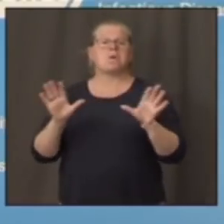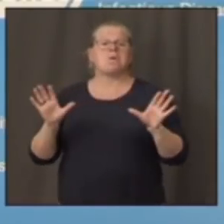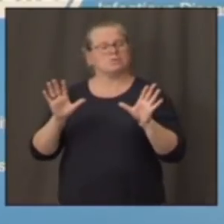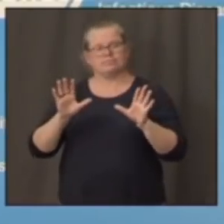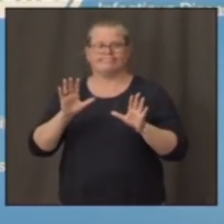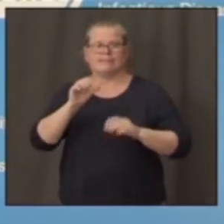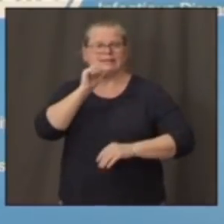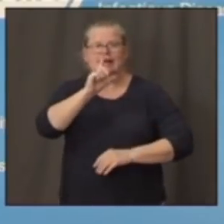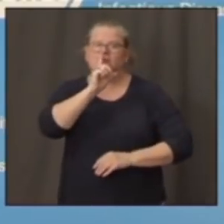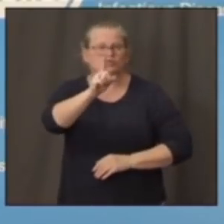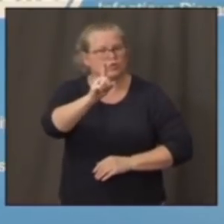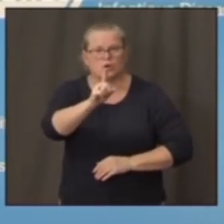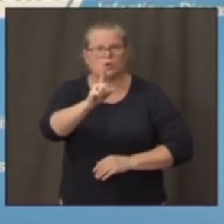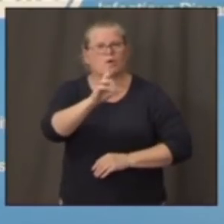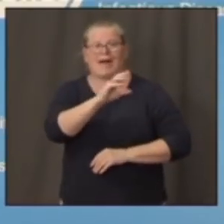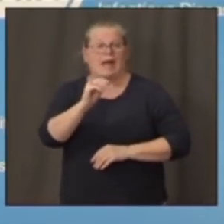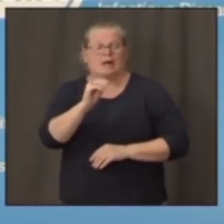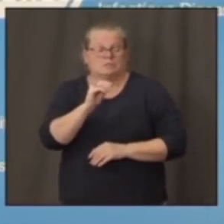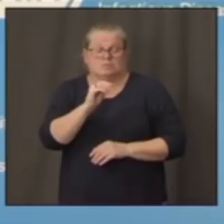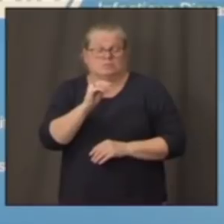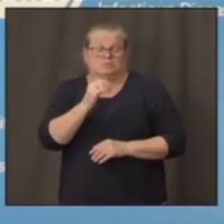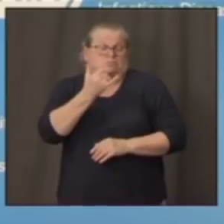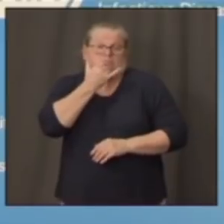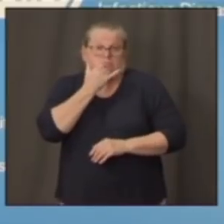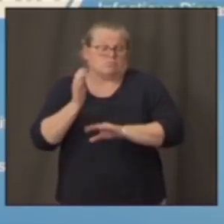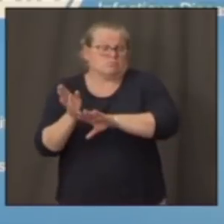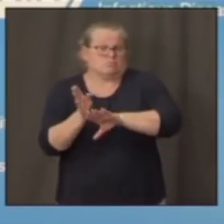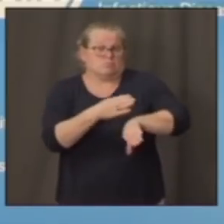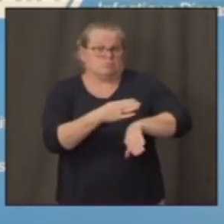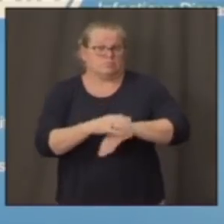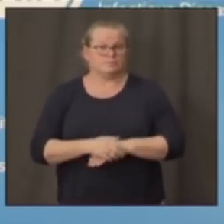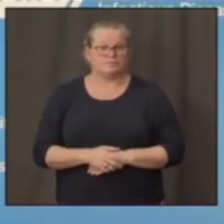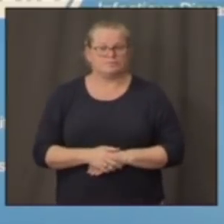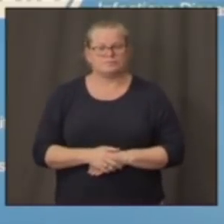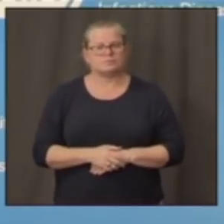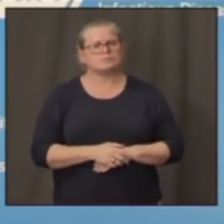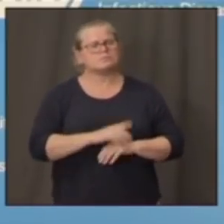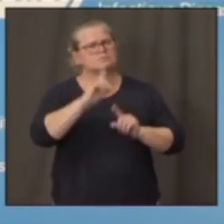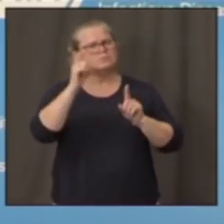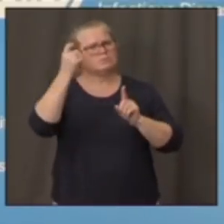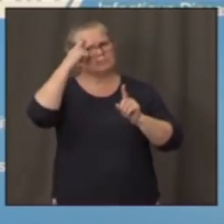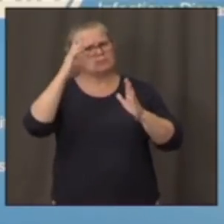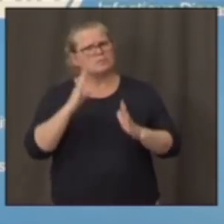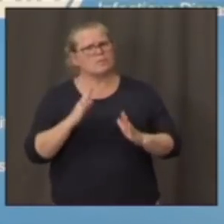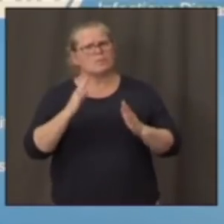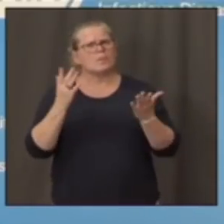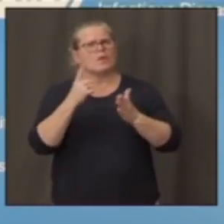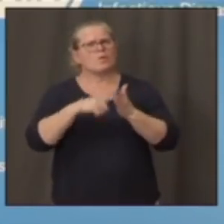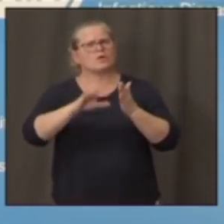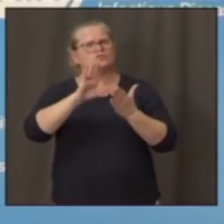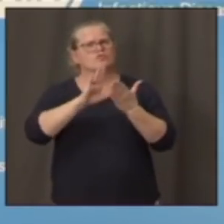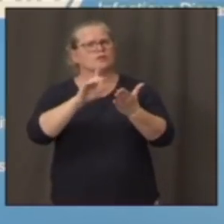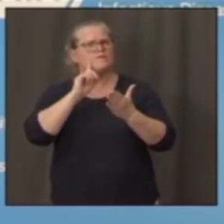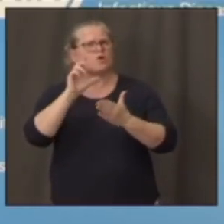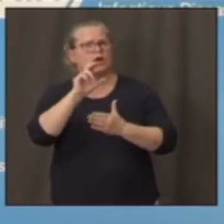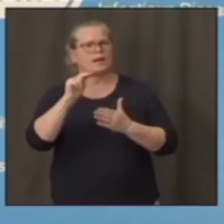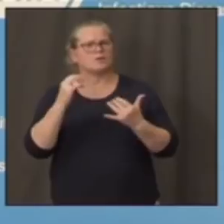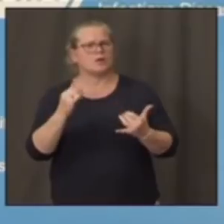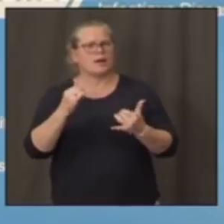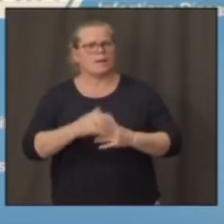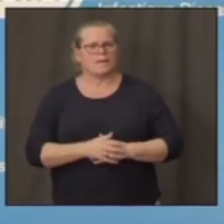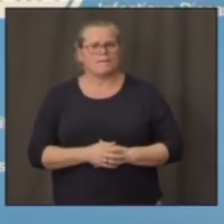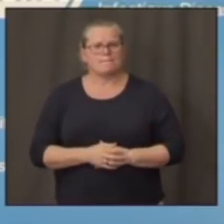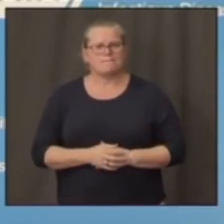that the governor extended an invitation, but could you tell us quickly why you decided to address the people of Connecticut today? Why I